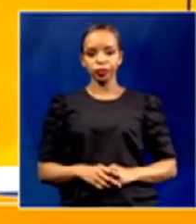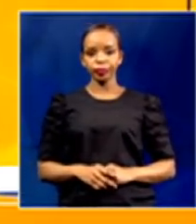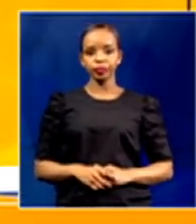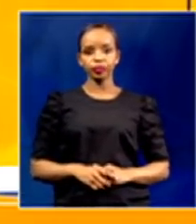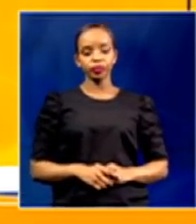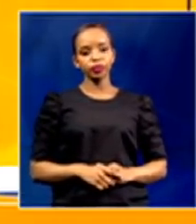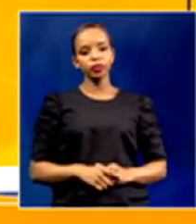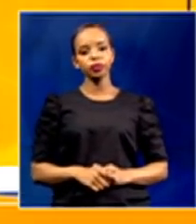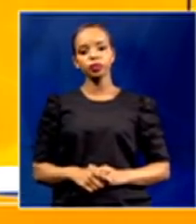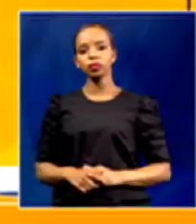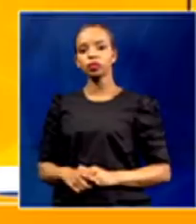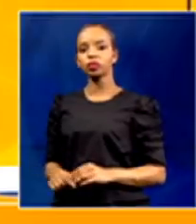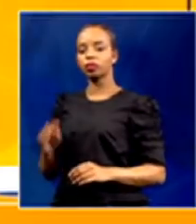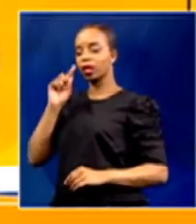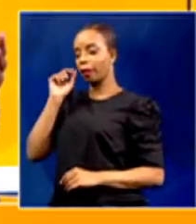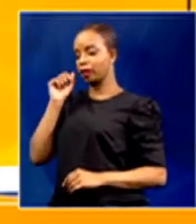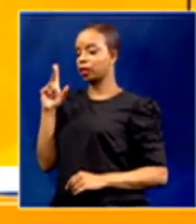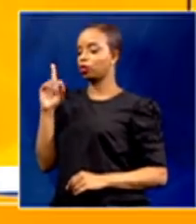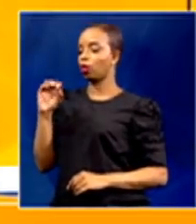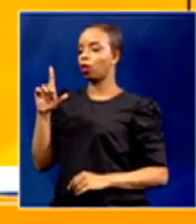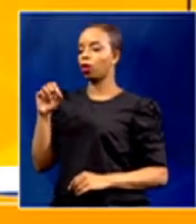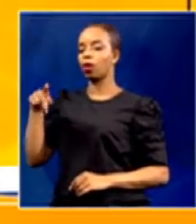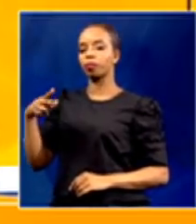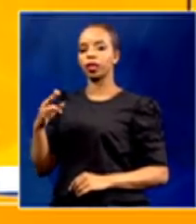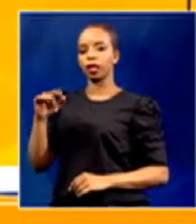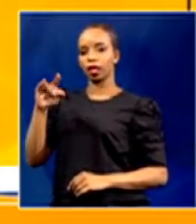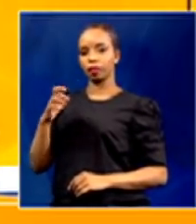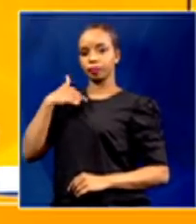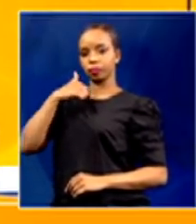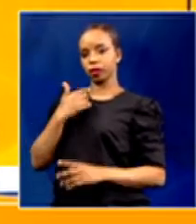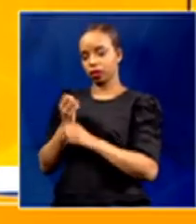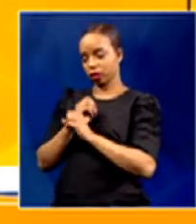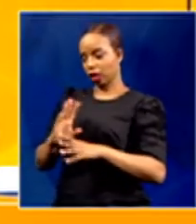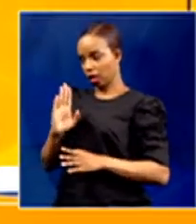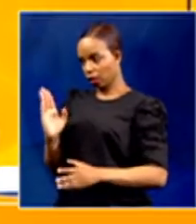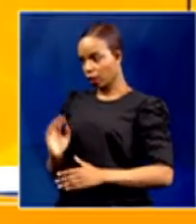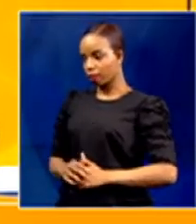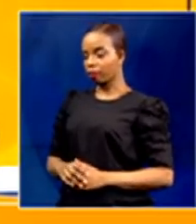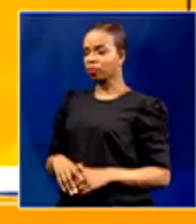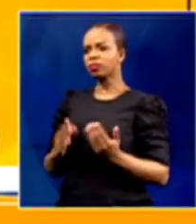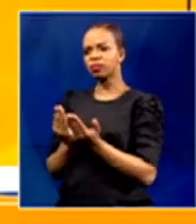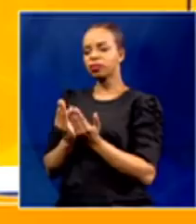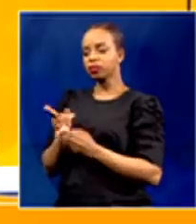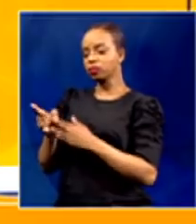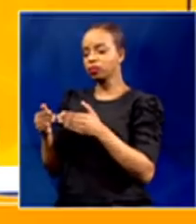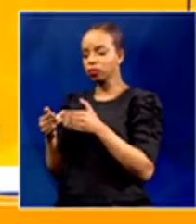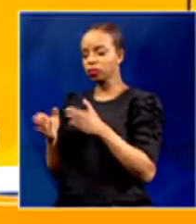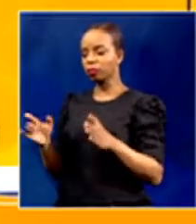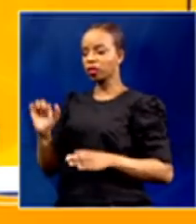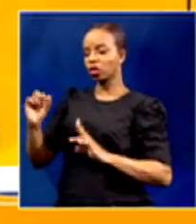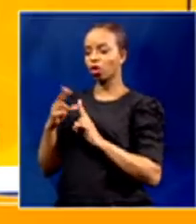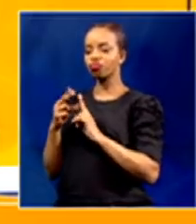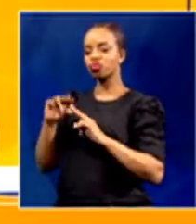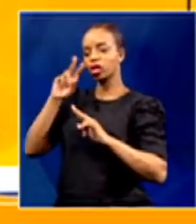Mr. Toloppe, let me start with you. Firstly, can we discuss schools reopening, and what are your union's